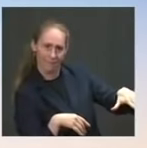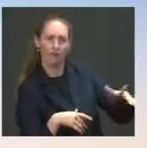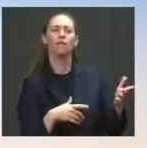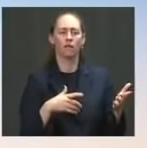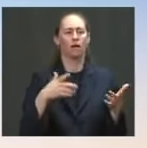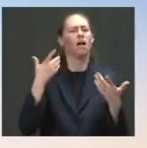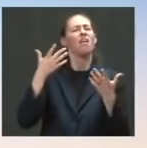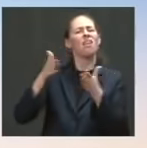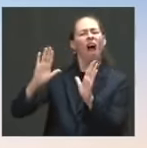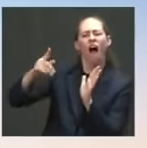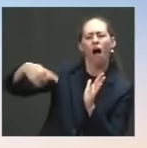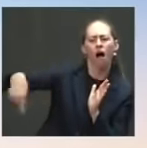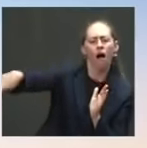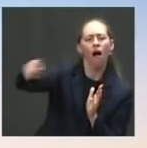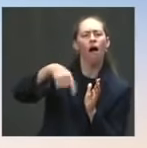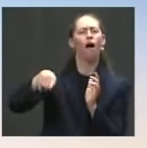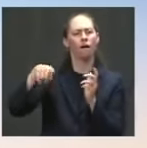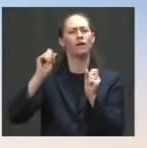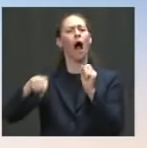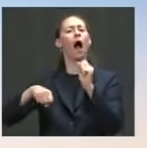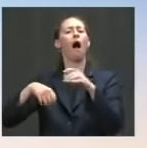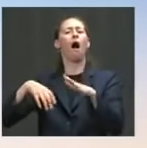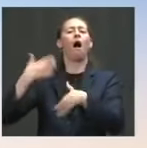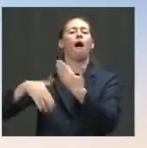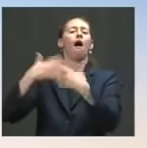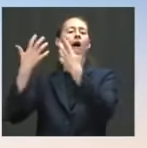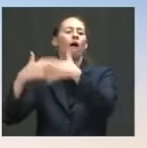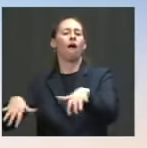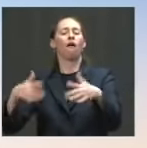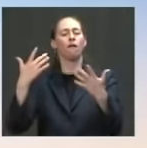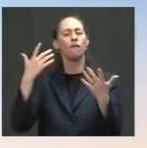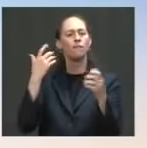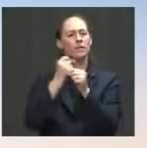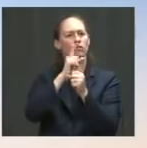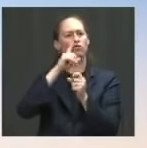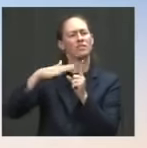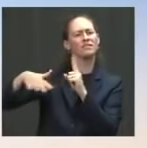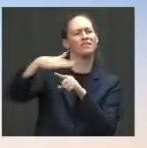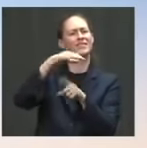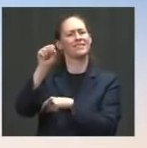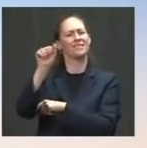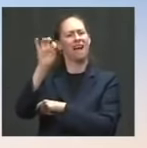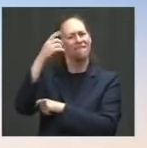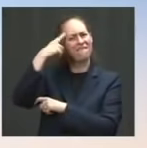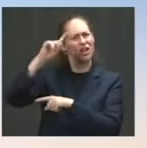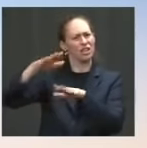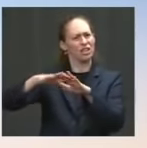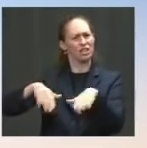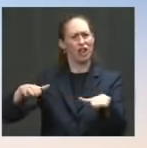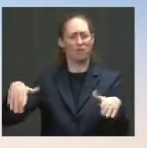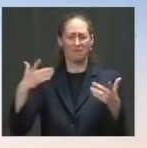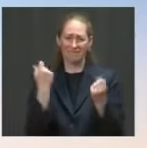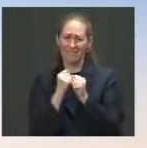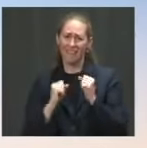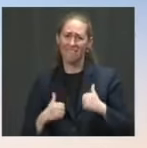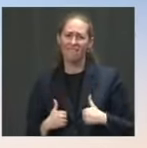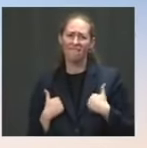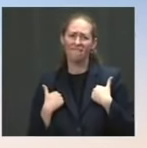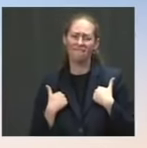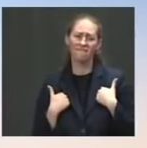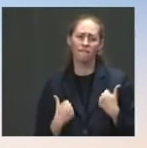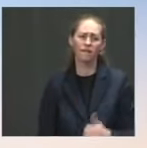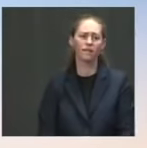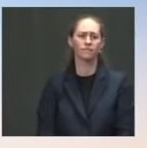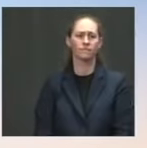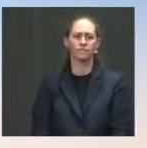officials do their job to keep students safe. This is serious. And we're talking about people's lives. And we know based on public health guidelines